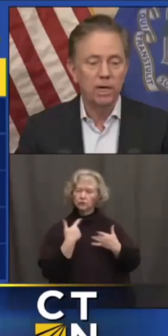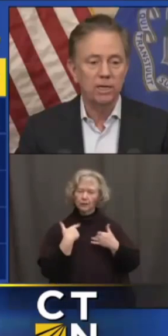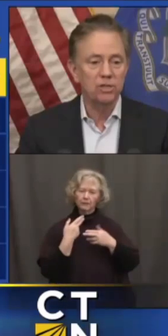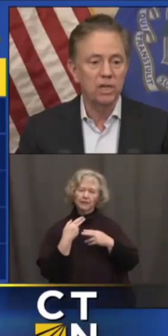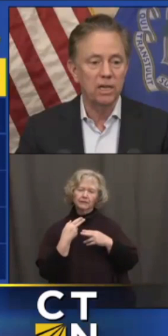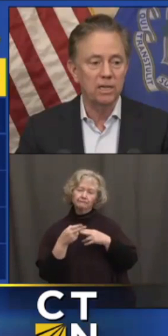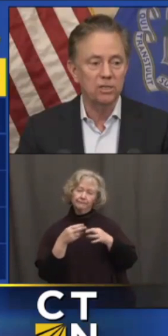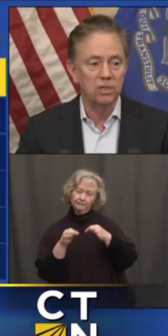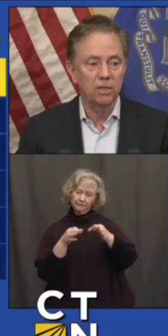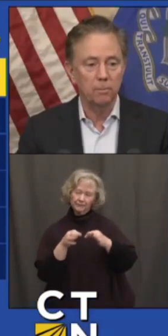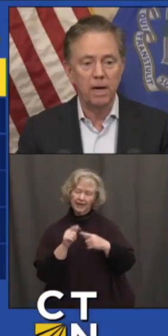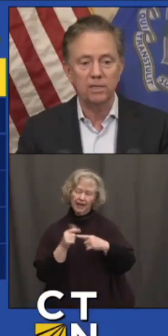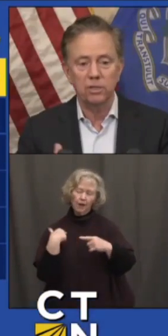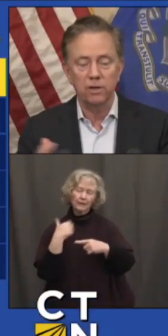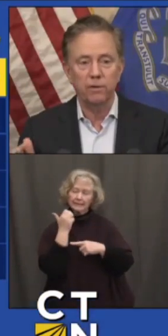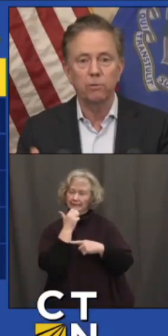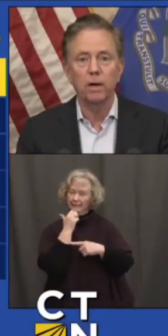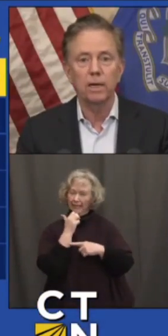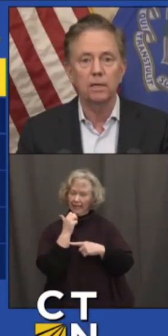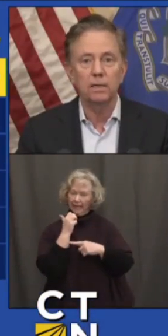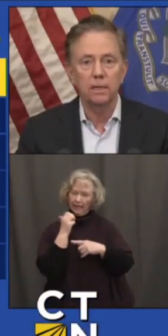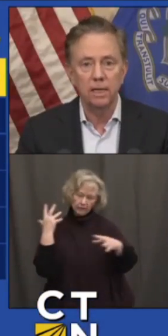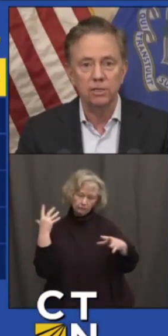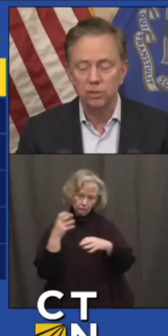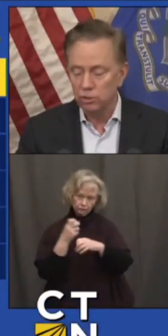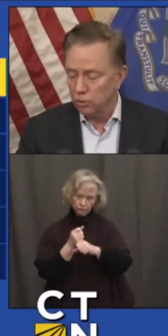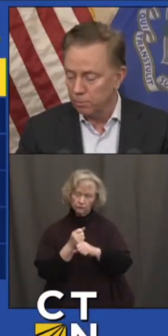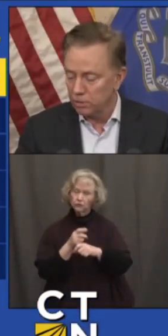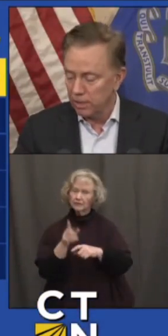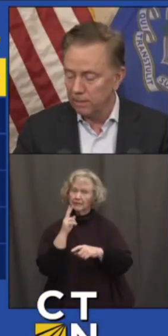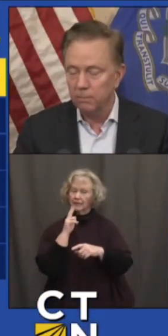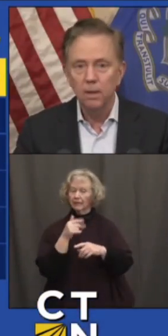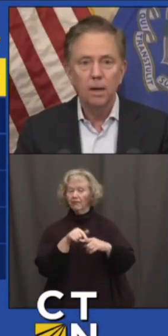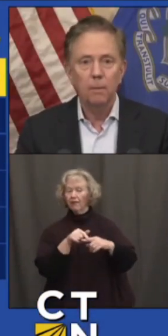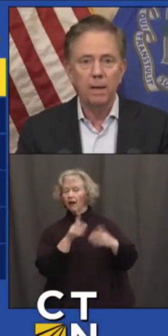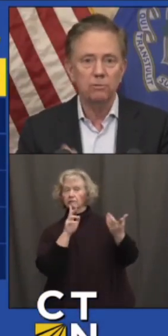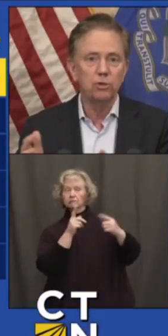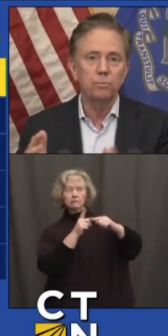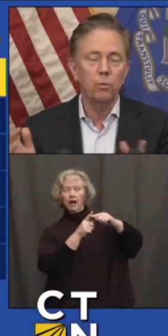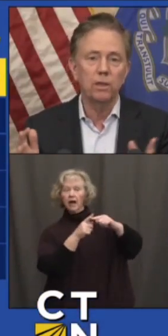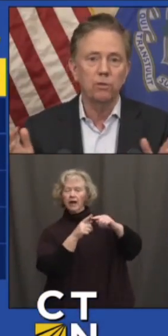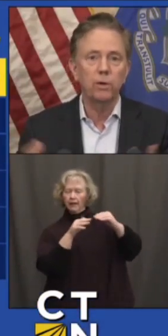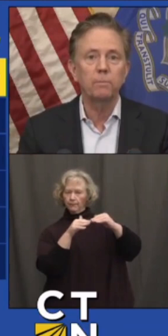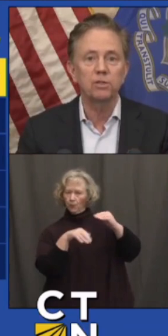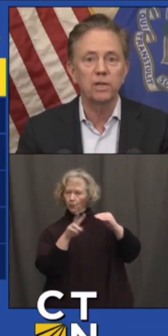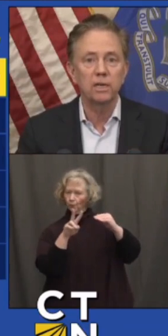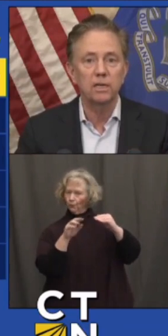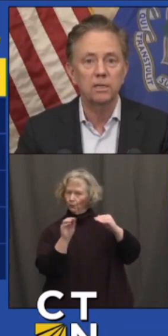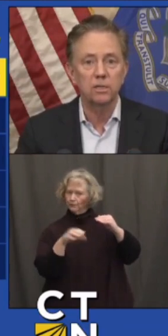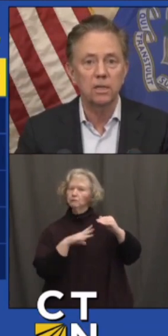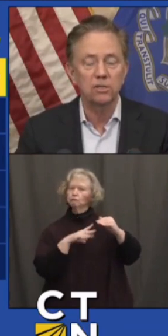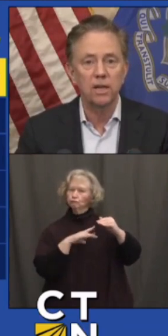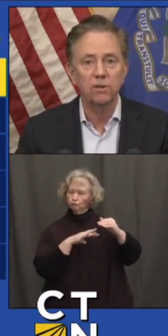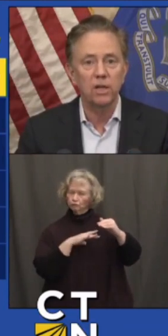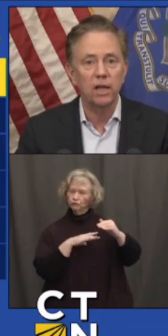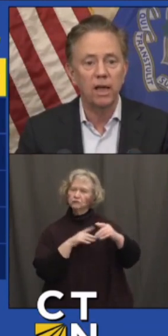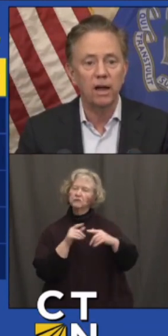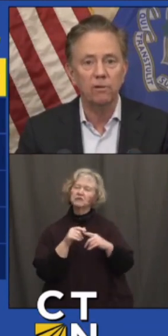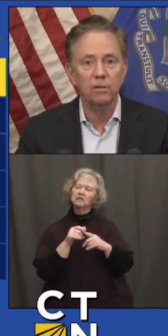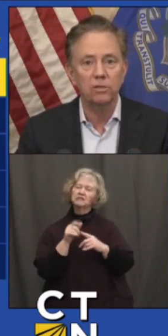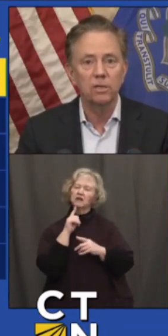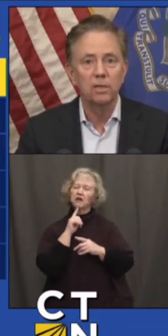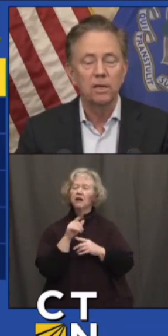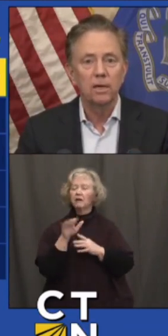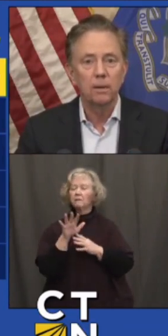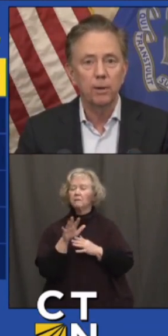What you've got to see is the positivity rate, less than 2 percent. About 2.3 percent is the seven-day